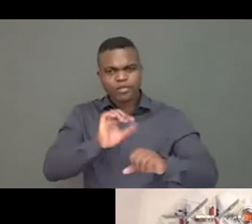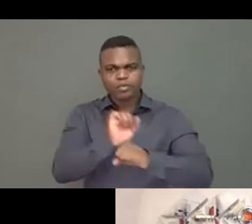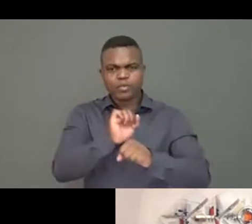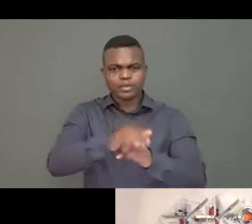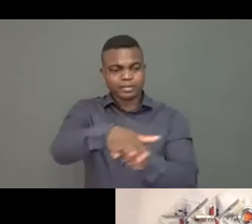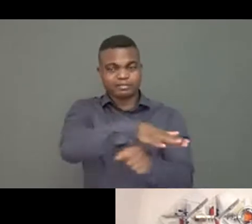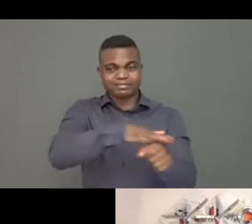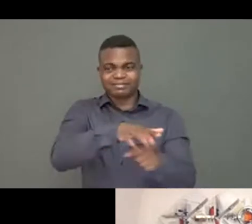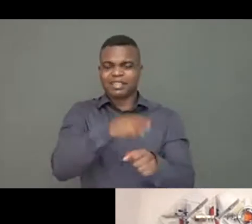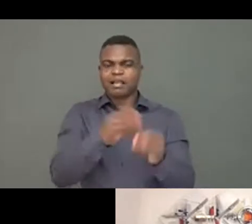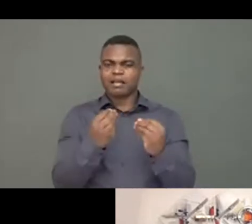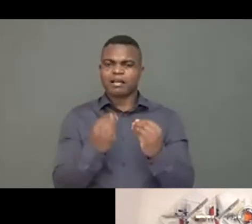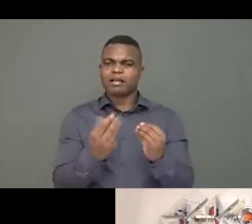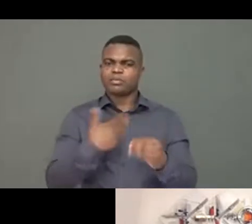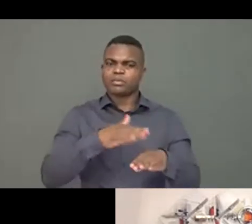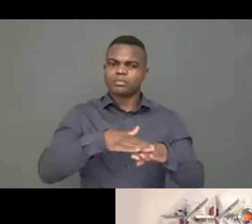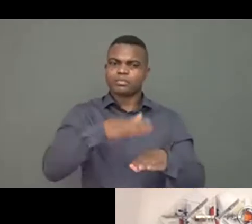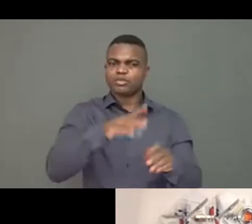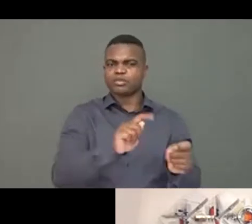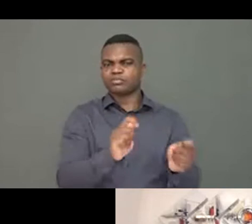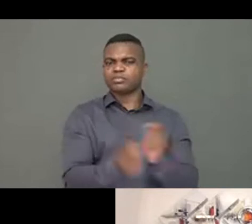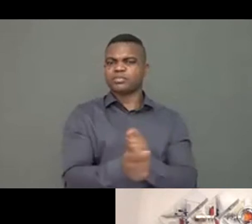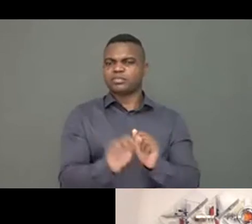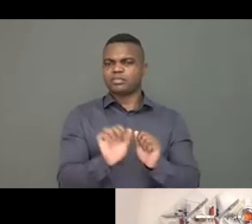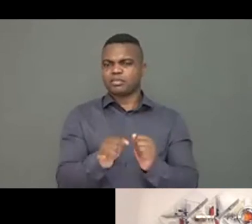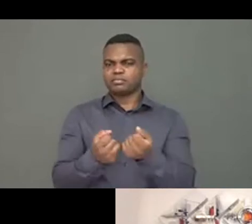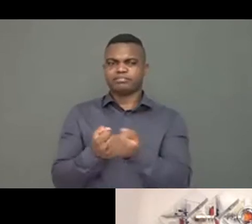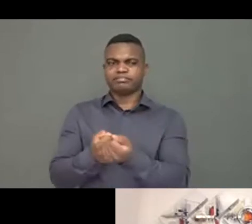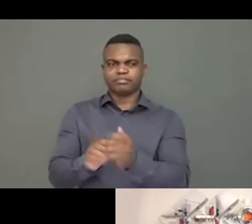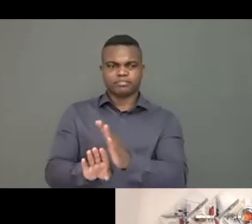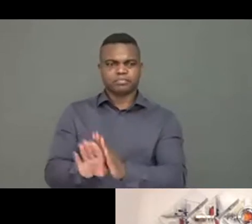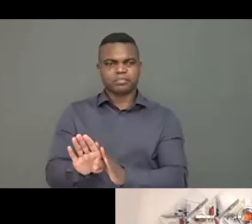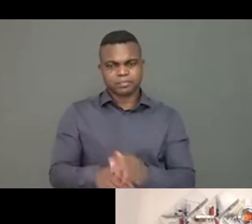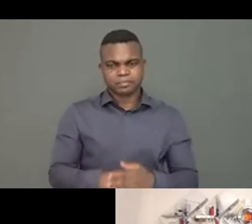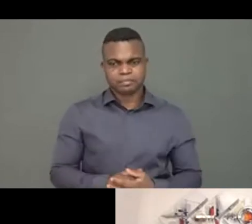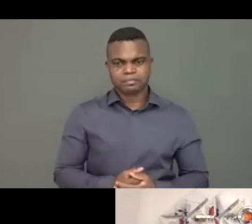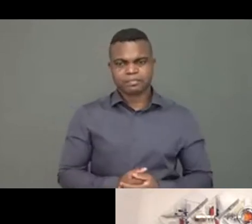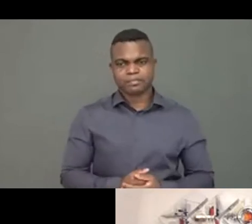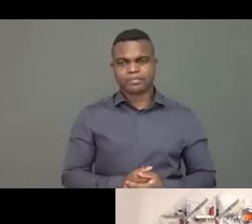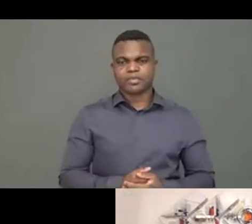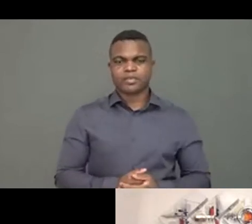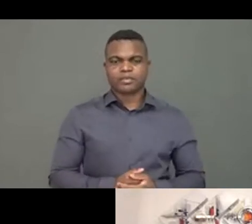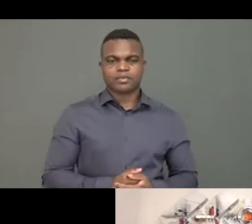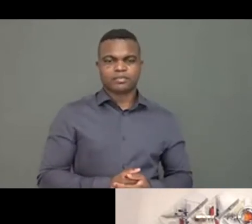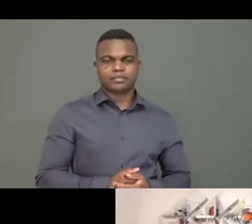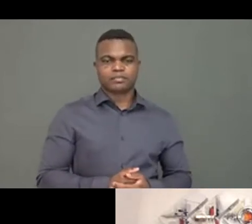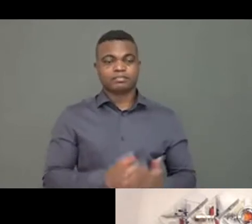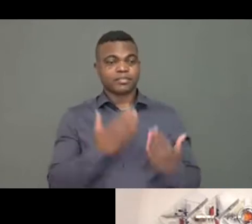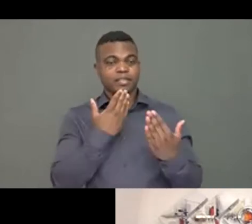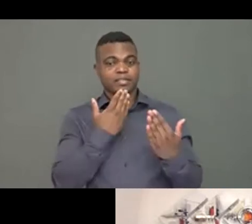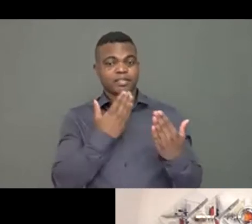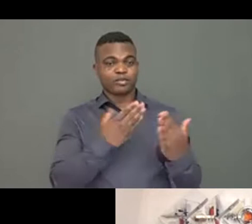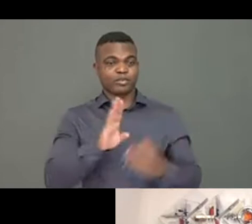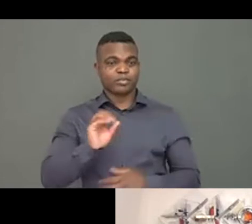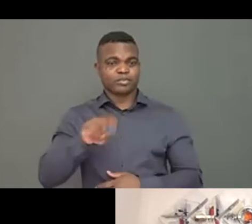Okay, thank you, Bonnie. Thank you for your time. And we are just on time again. So I think, I think Sharon's going to be too